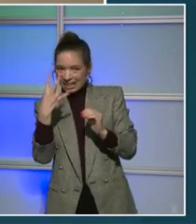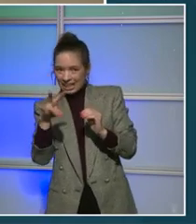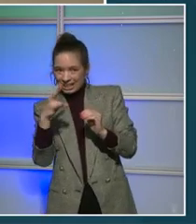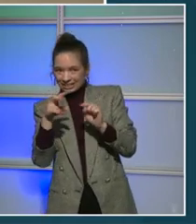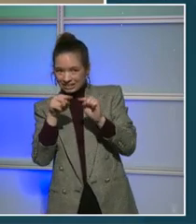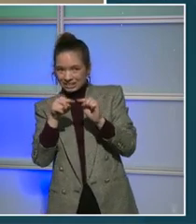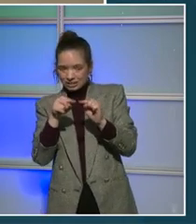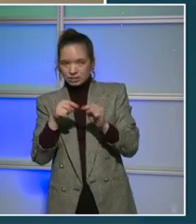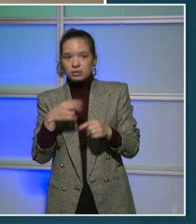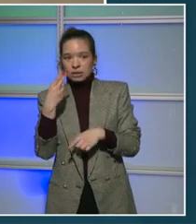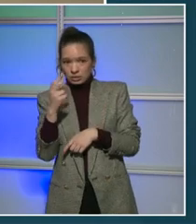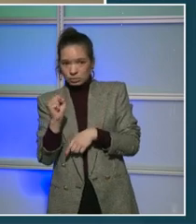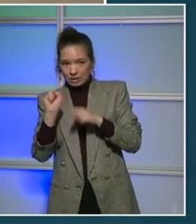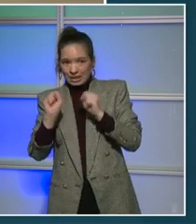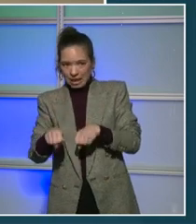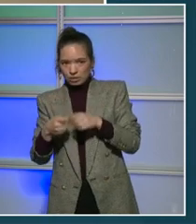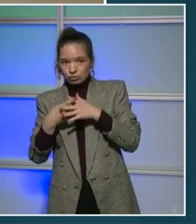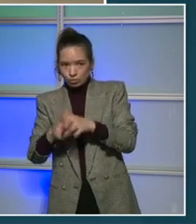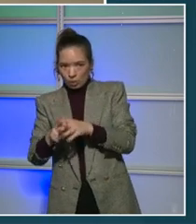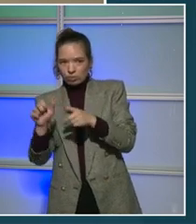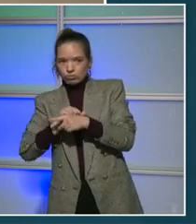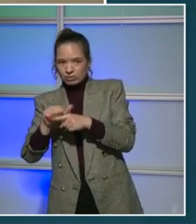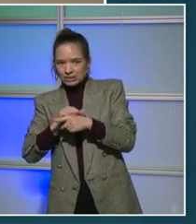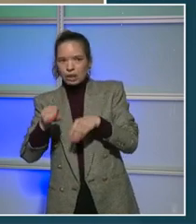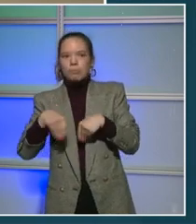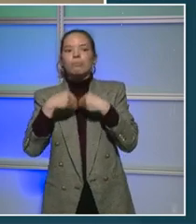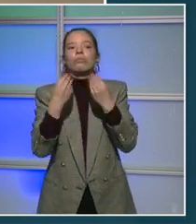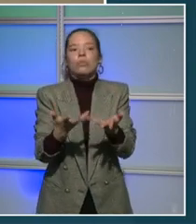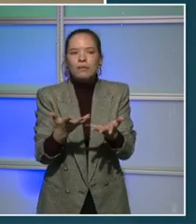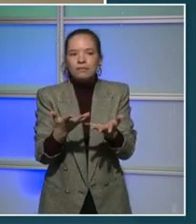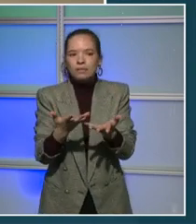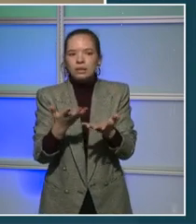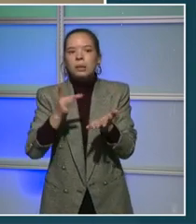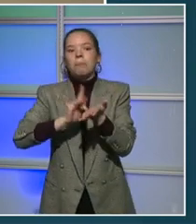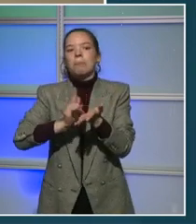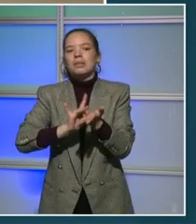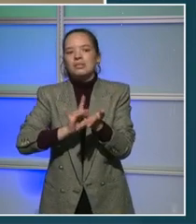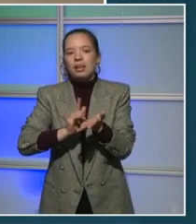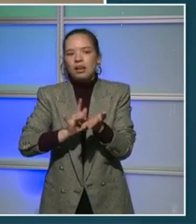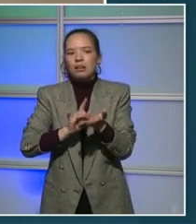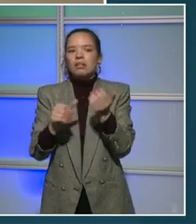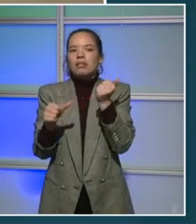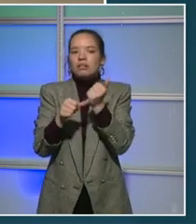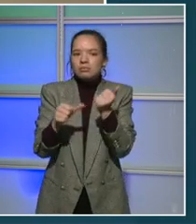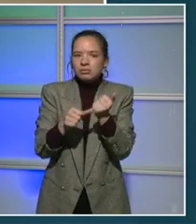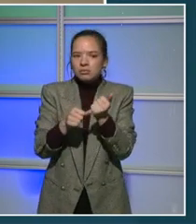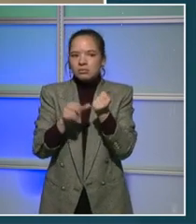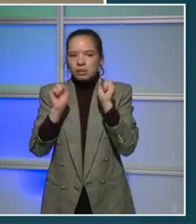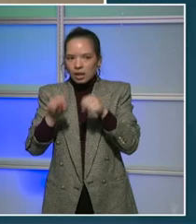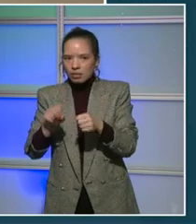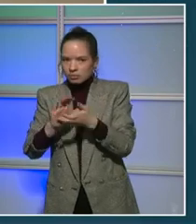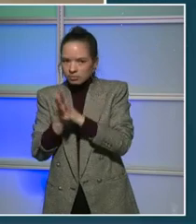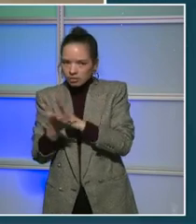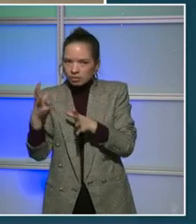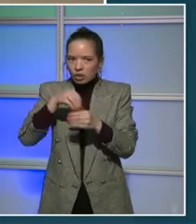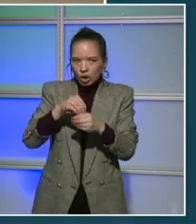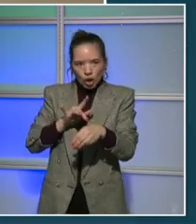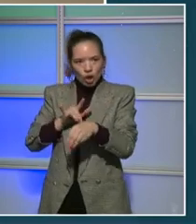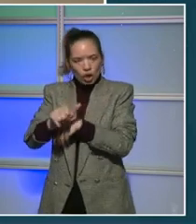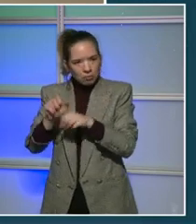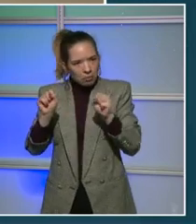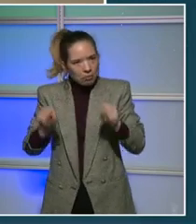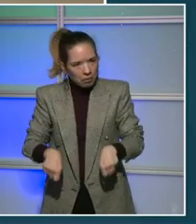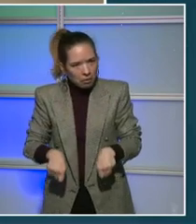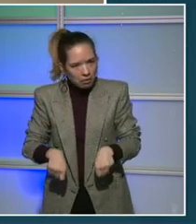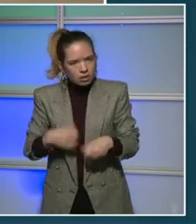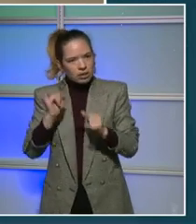school can get a step up in getting involved in that. This is a real problem, and it's going to be getting